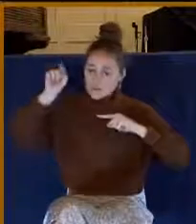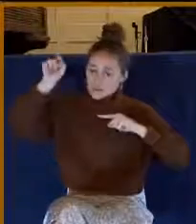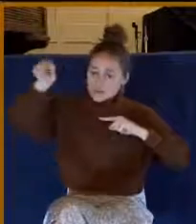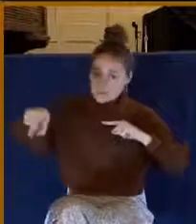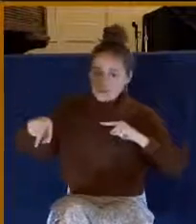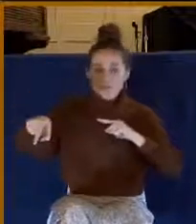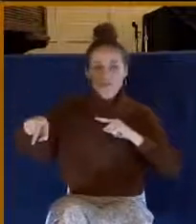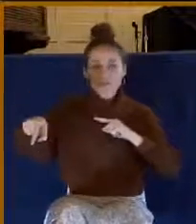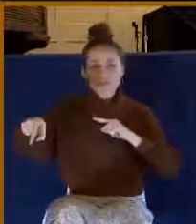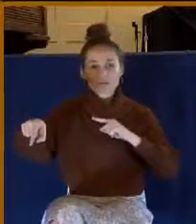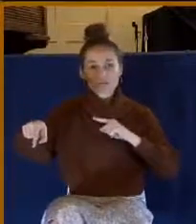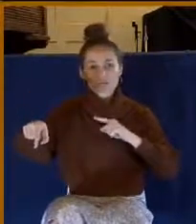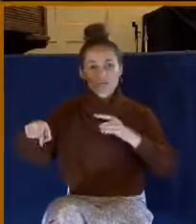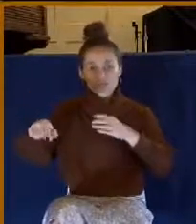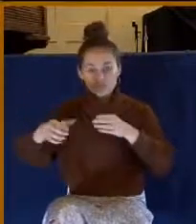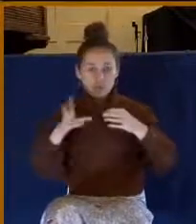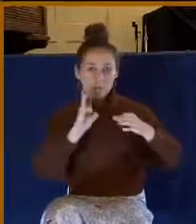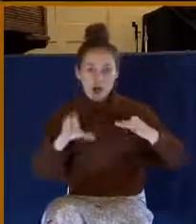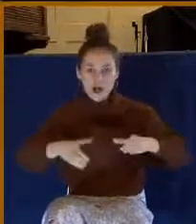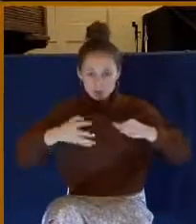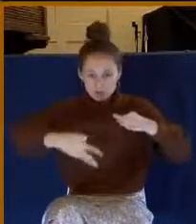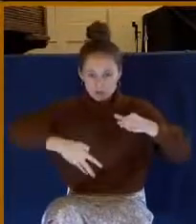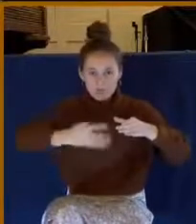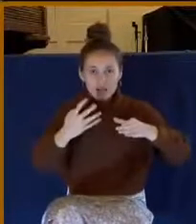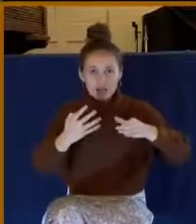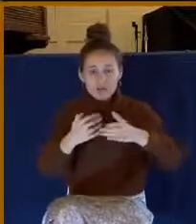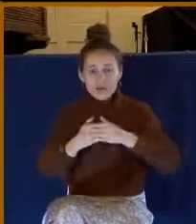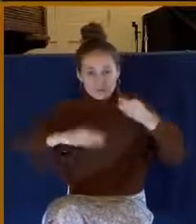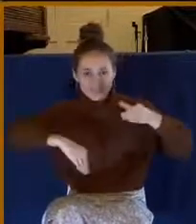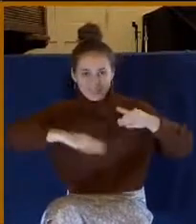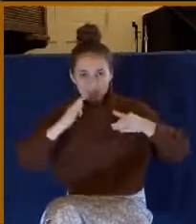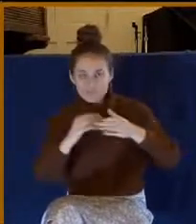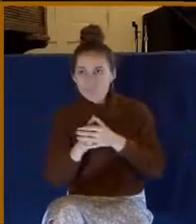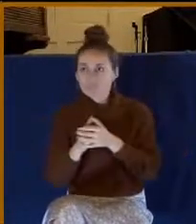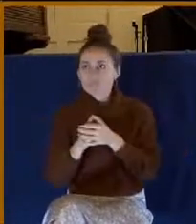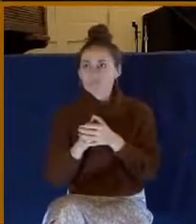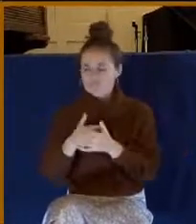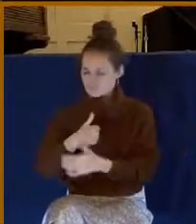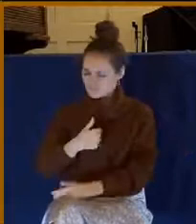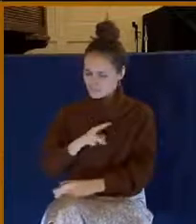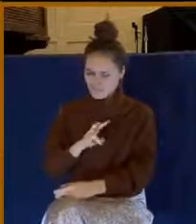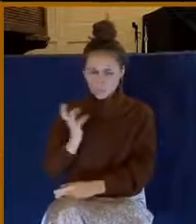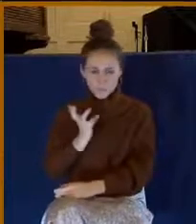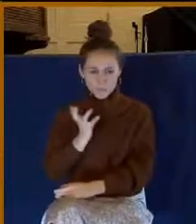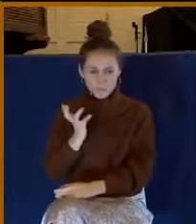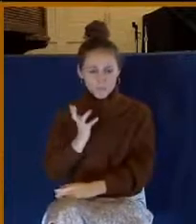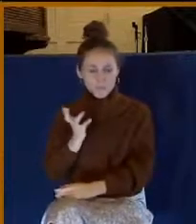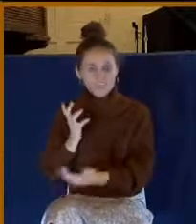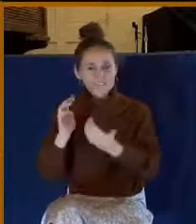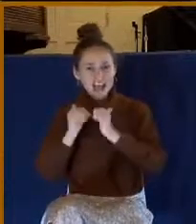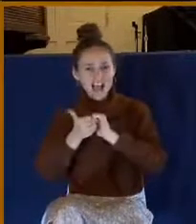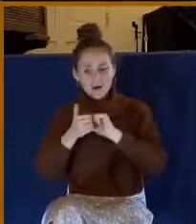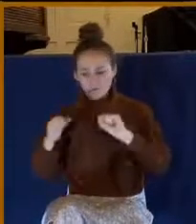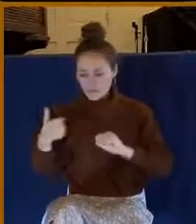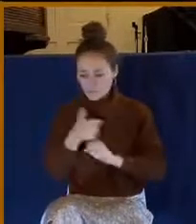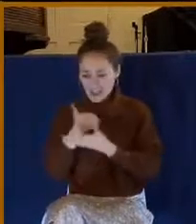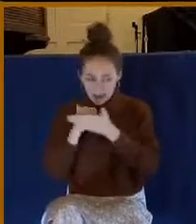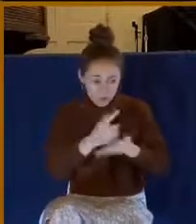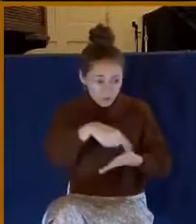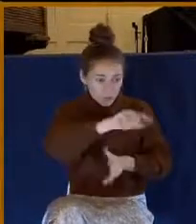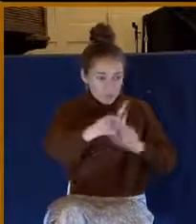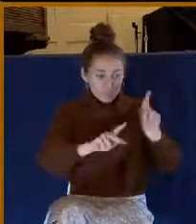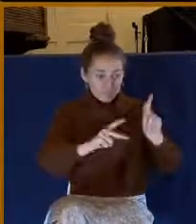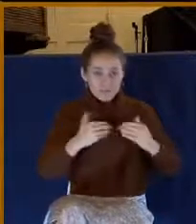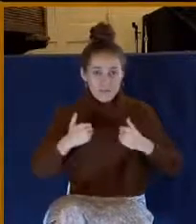words haunted me. I was trying to figure out a way, How can we help these people just have clean water? Just clean water would